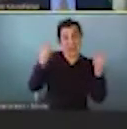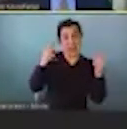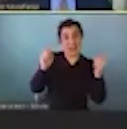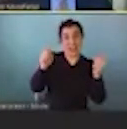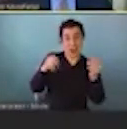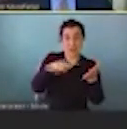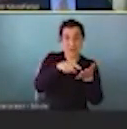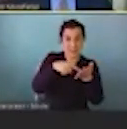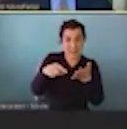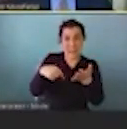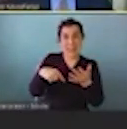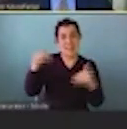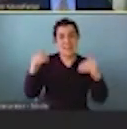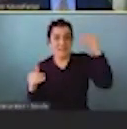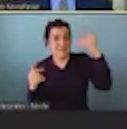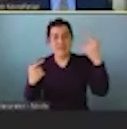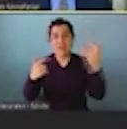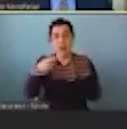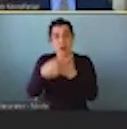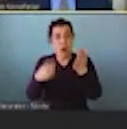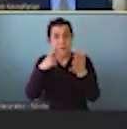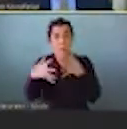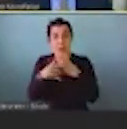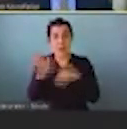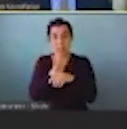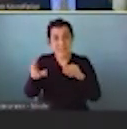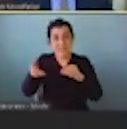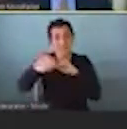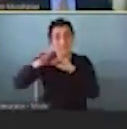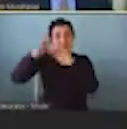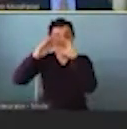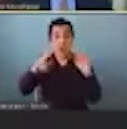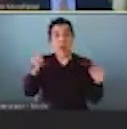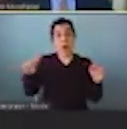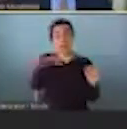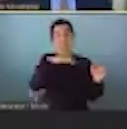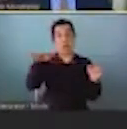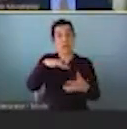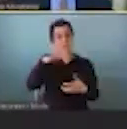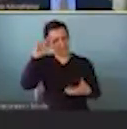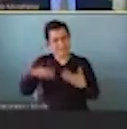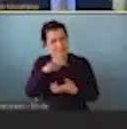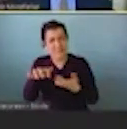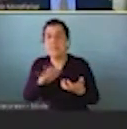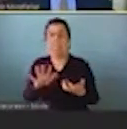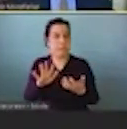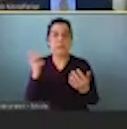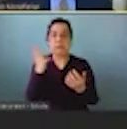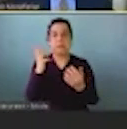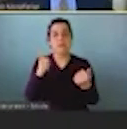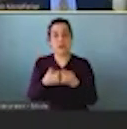rising costs for American businesses. Having public confusion on top of this is very challenging.